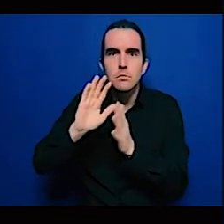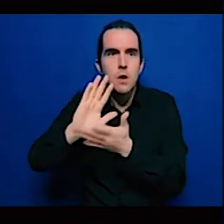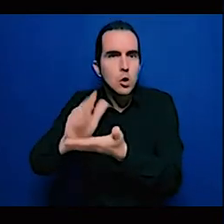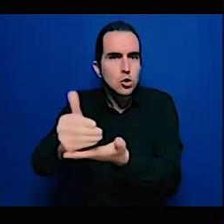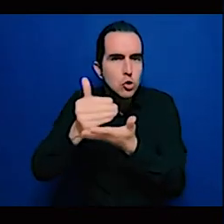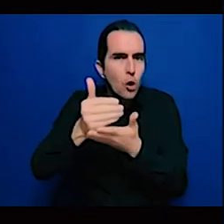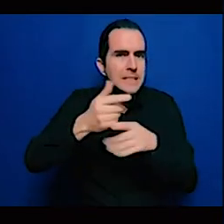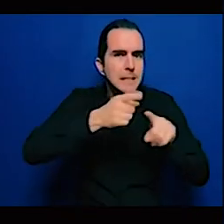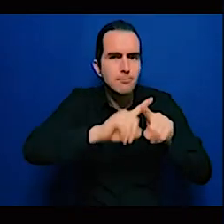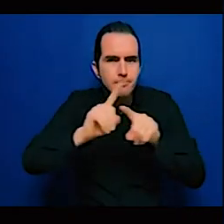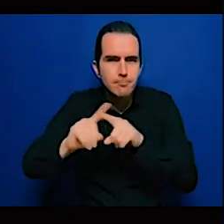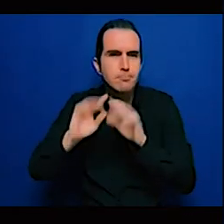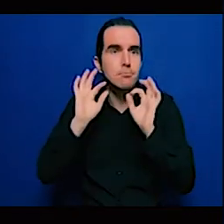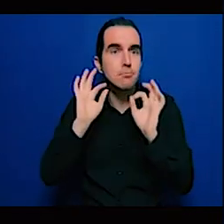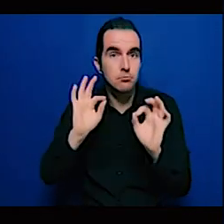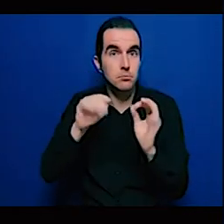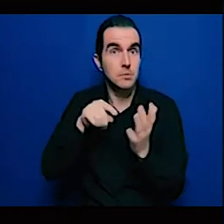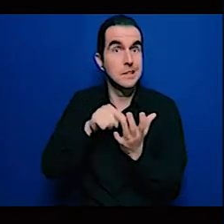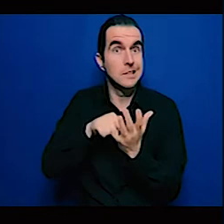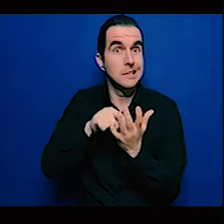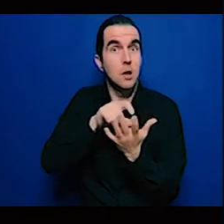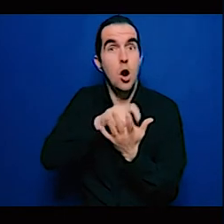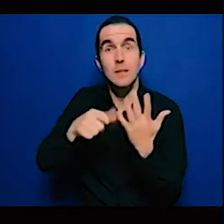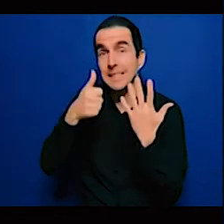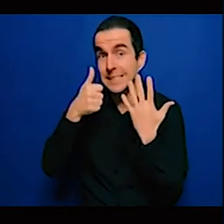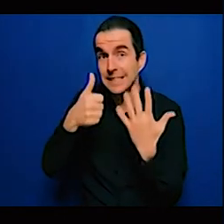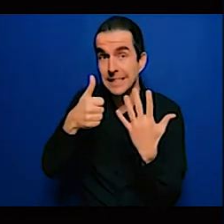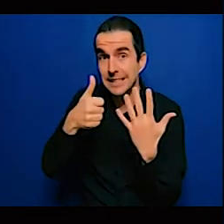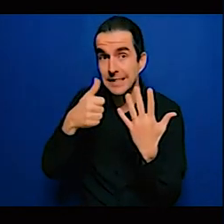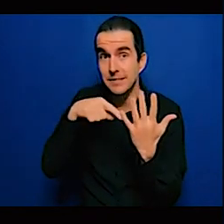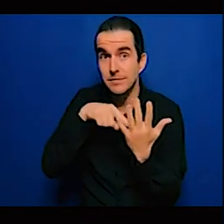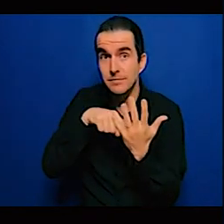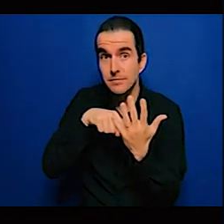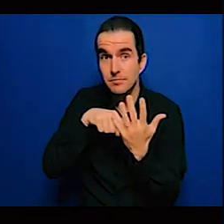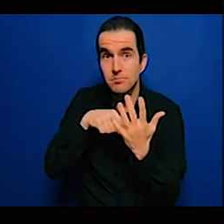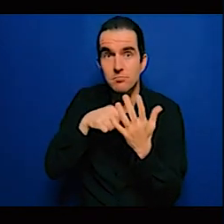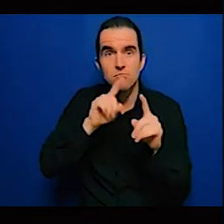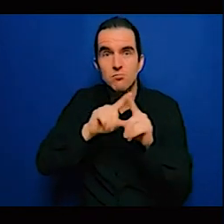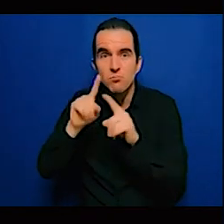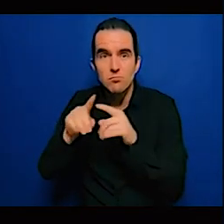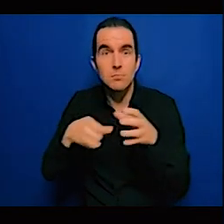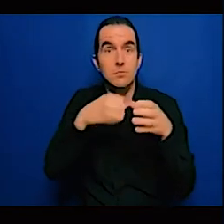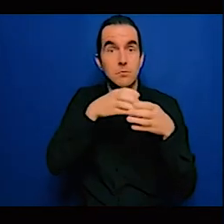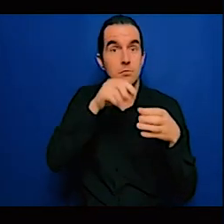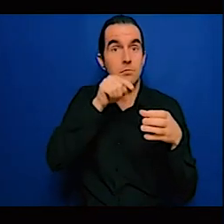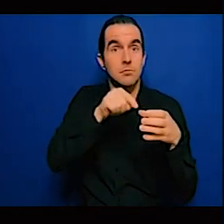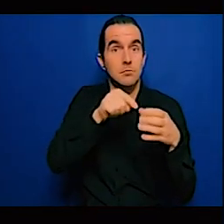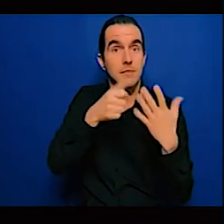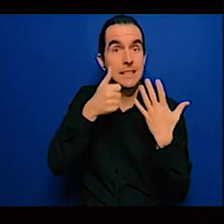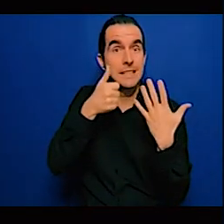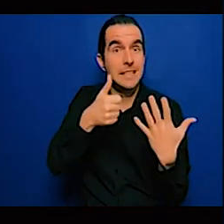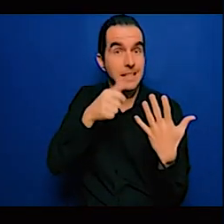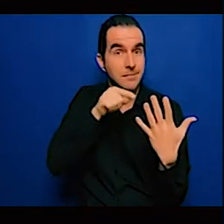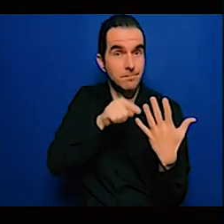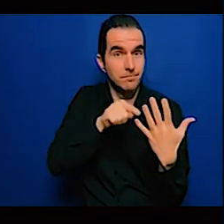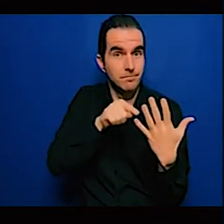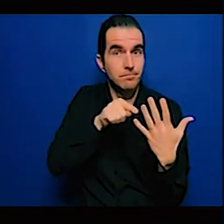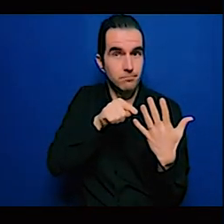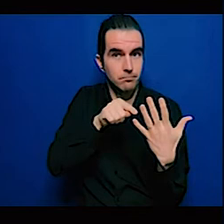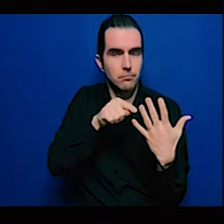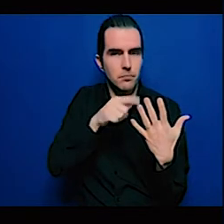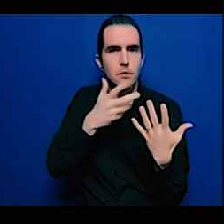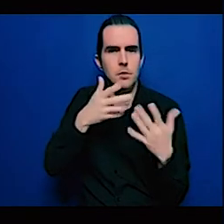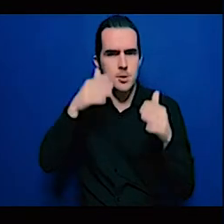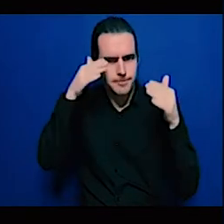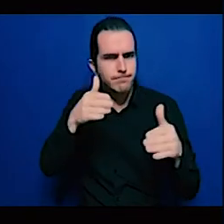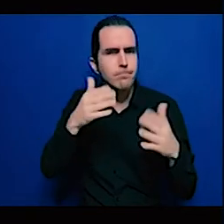seven experts. Recording in progress. Sorry. We have